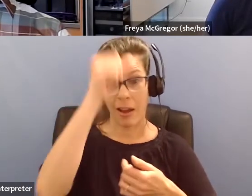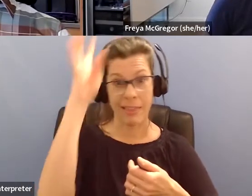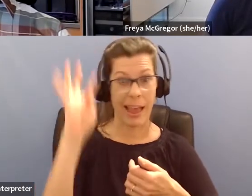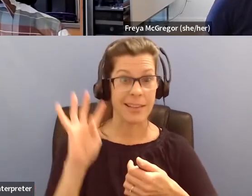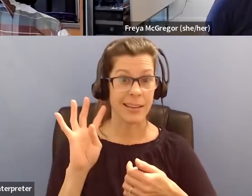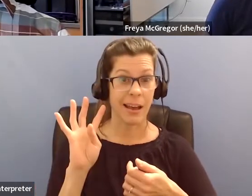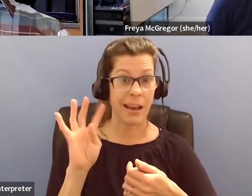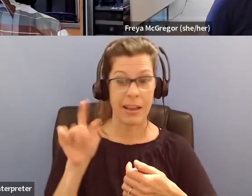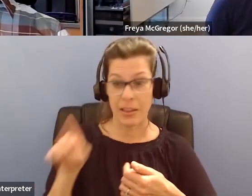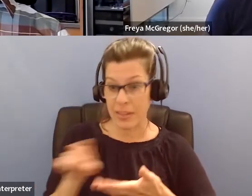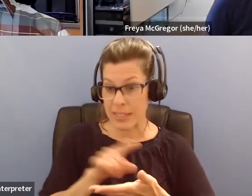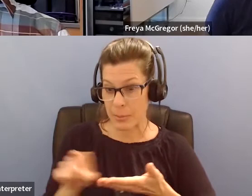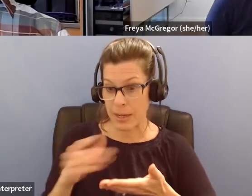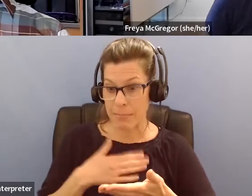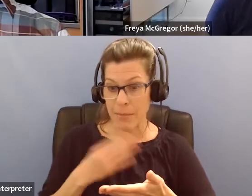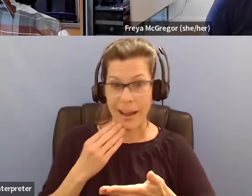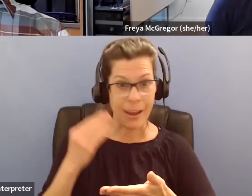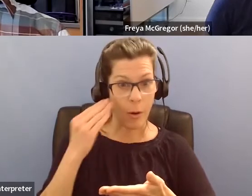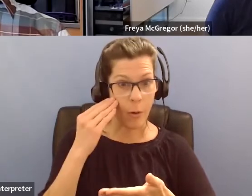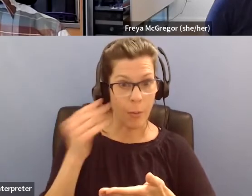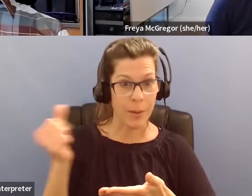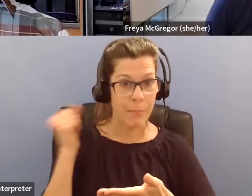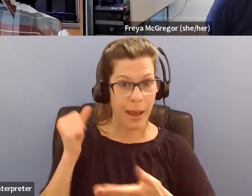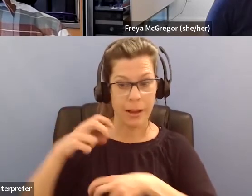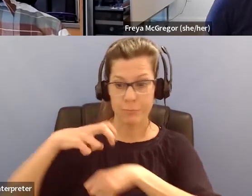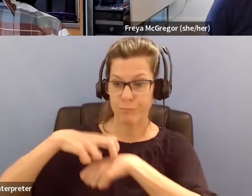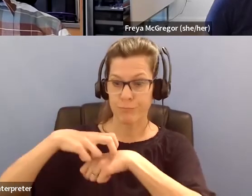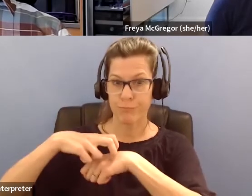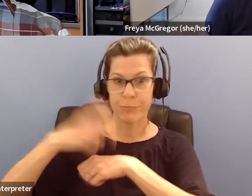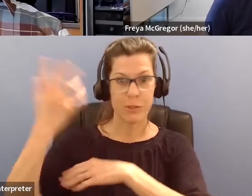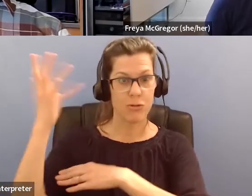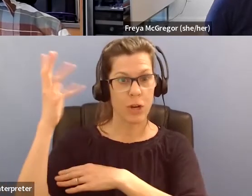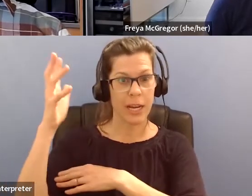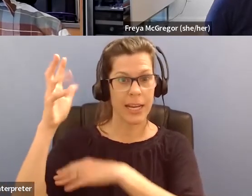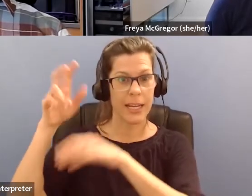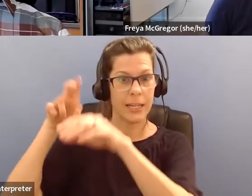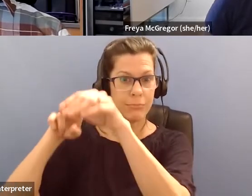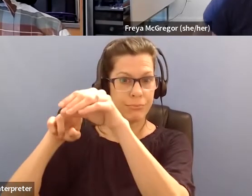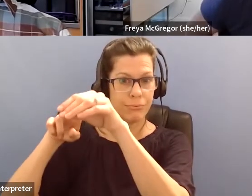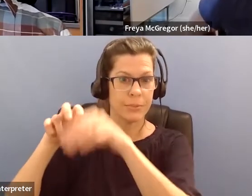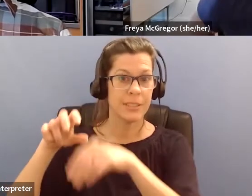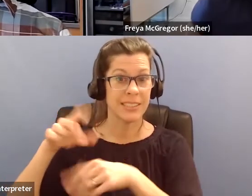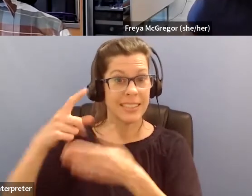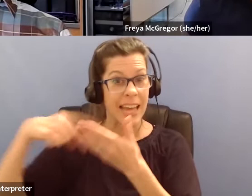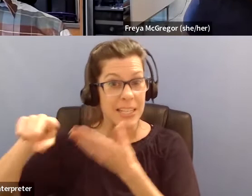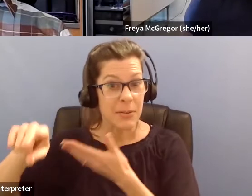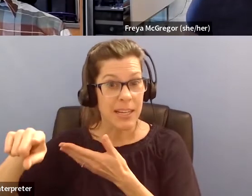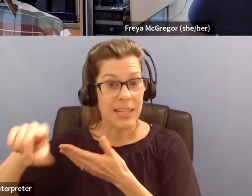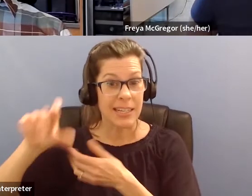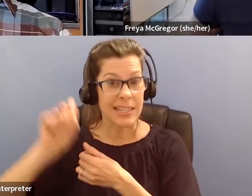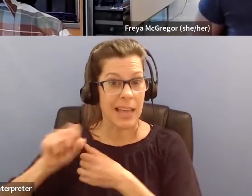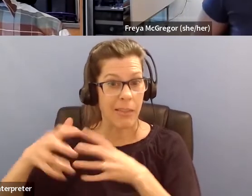in your tree. And next week it's gonna be in South America. It's magic. And so for me,